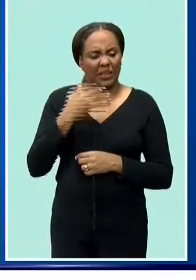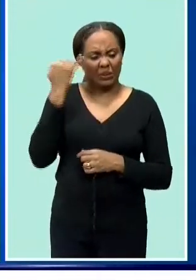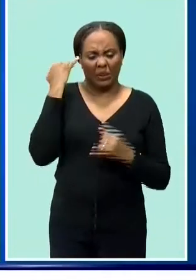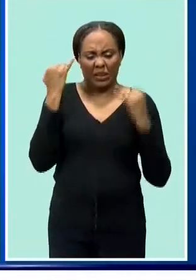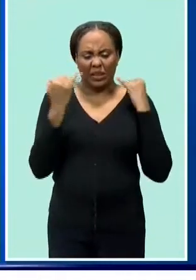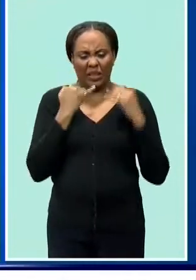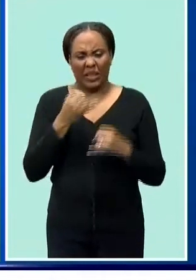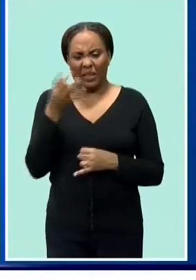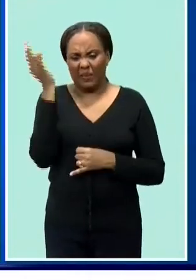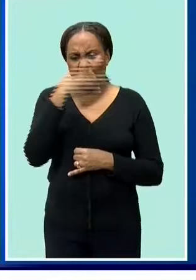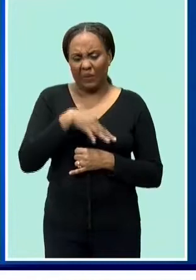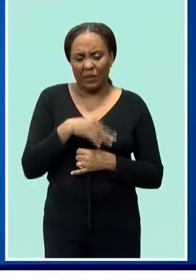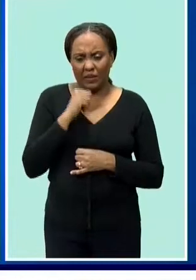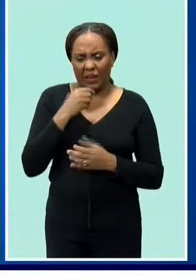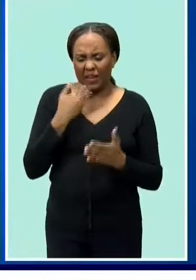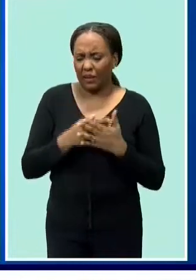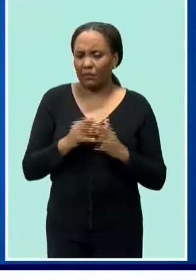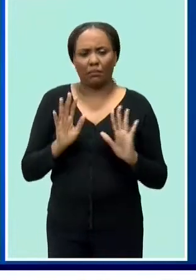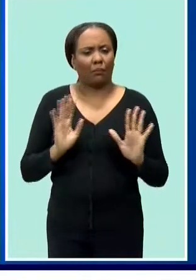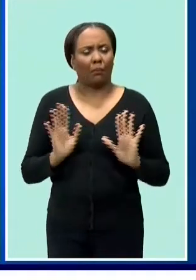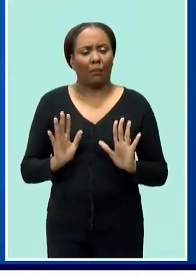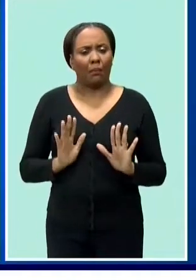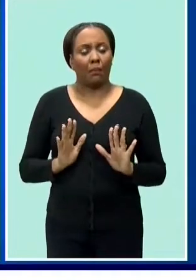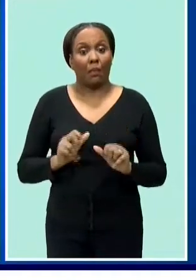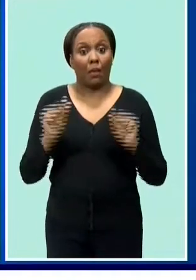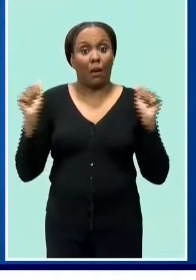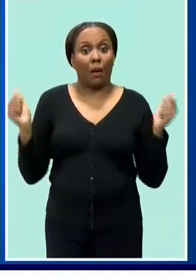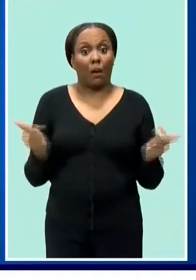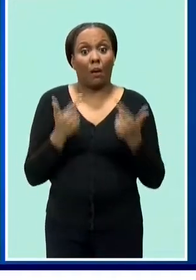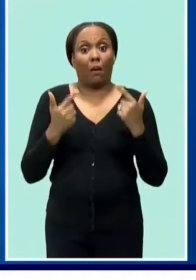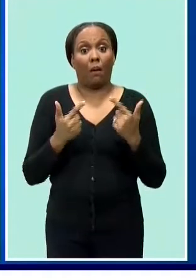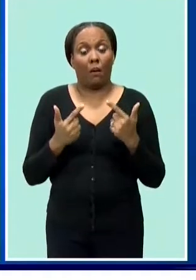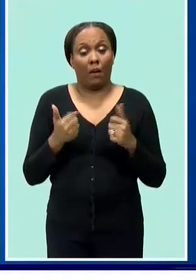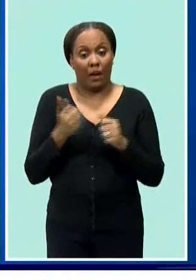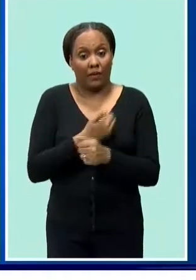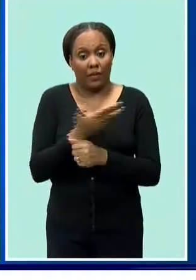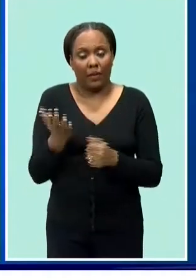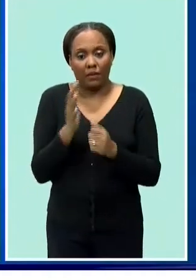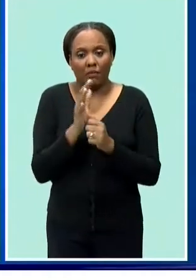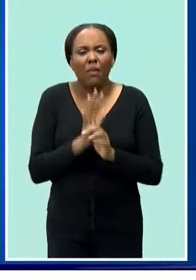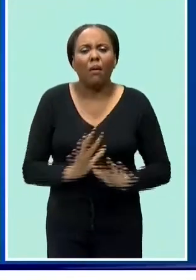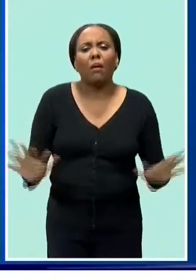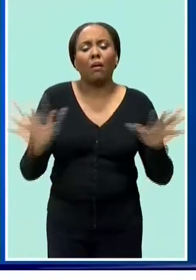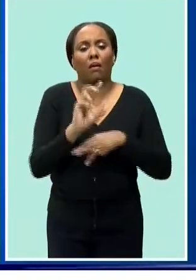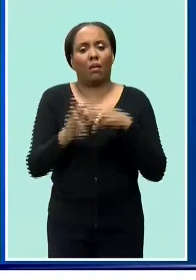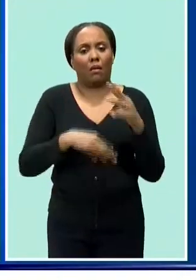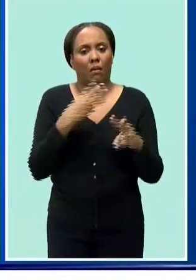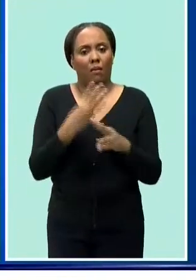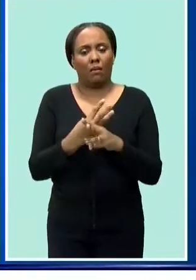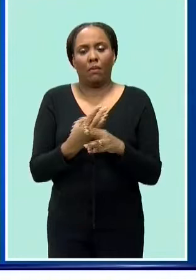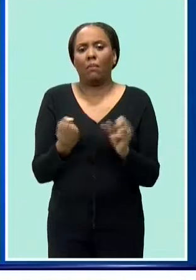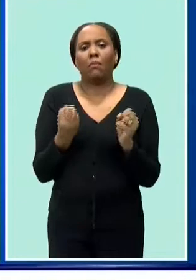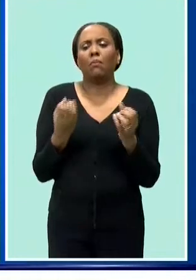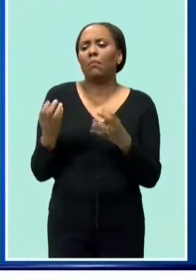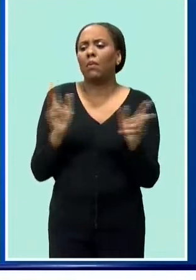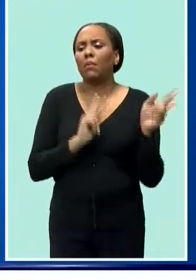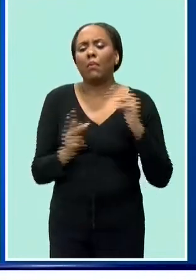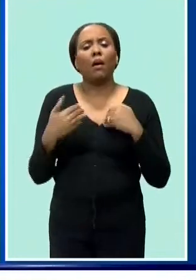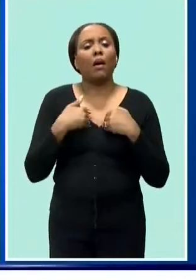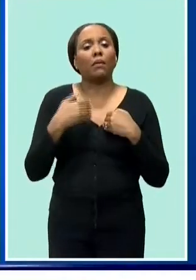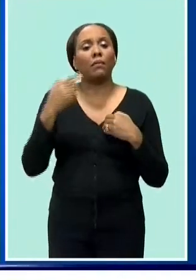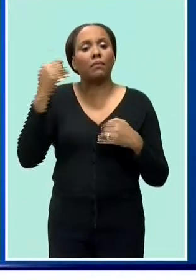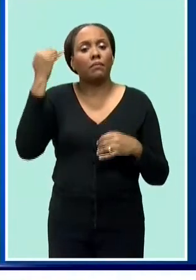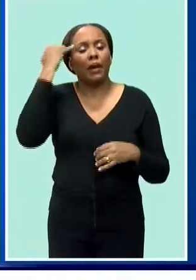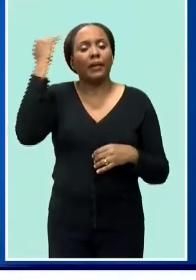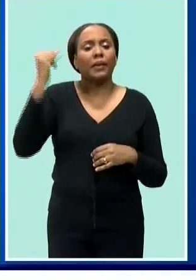all developments in this world all were created by the ideas imagination of people